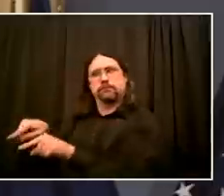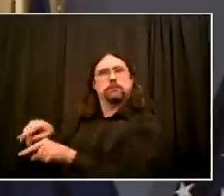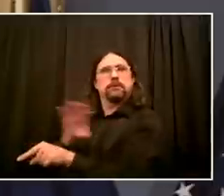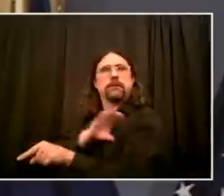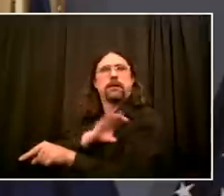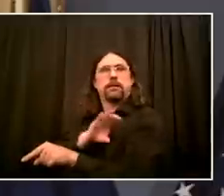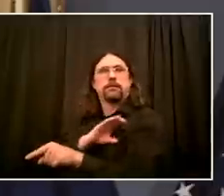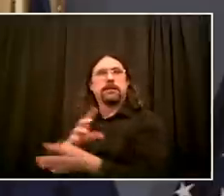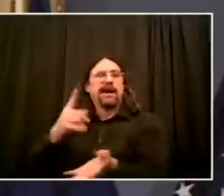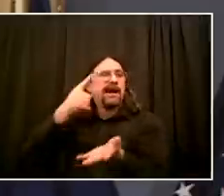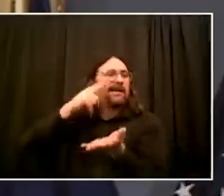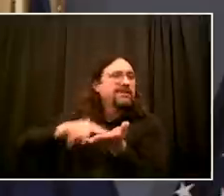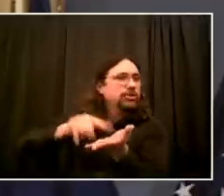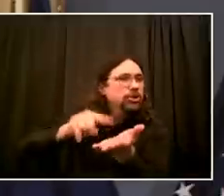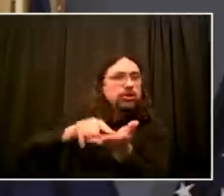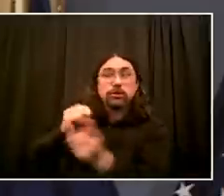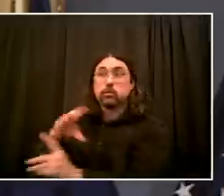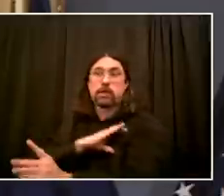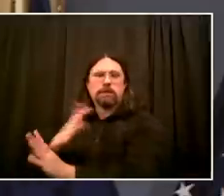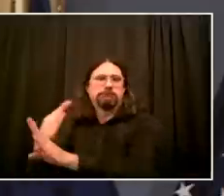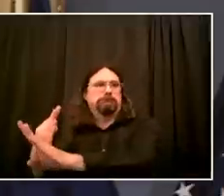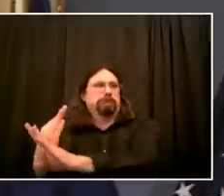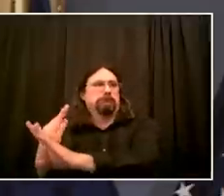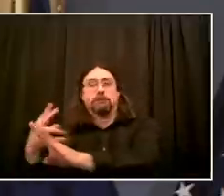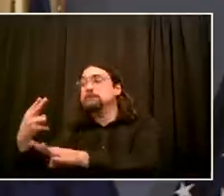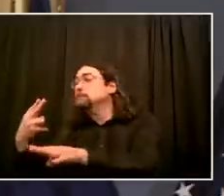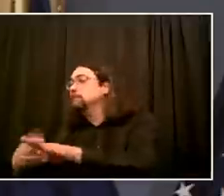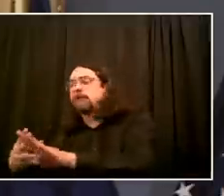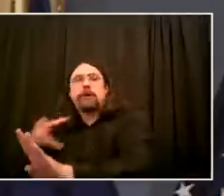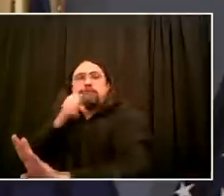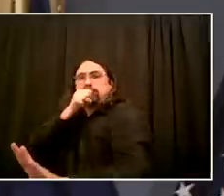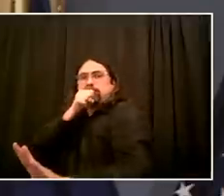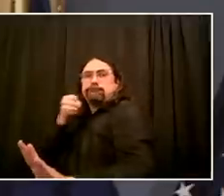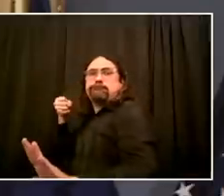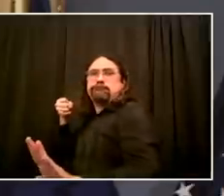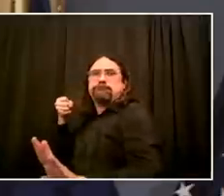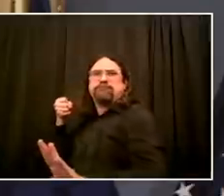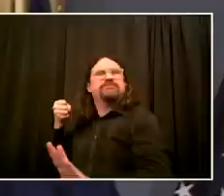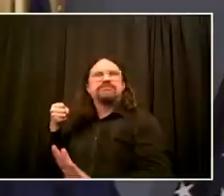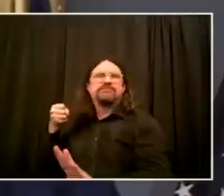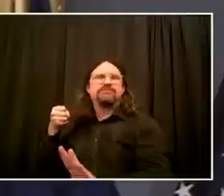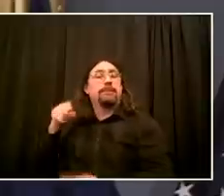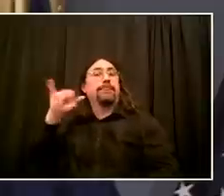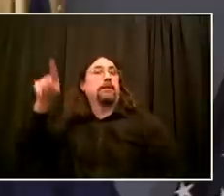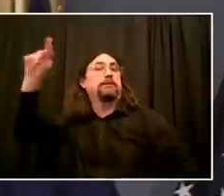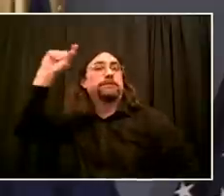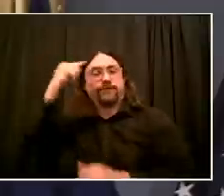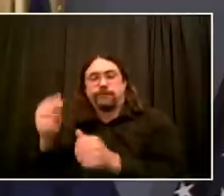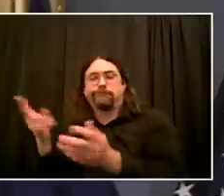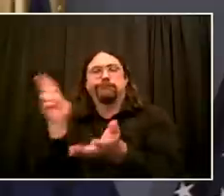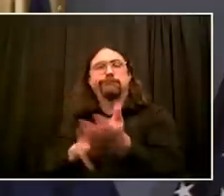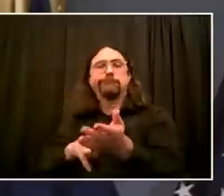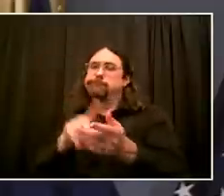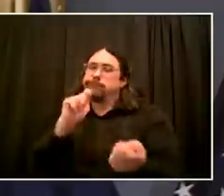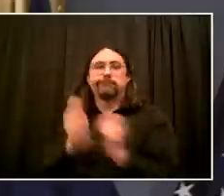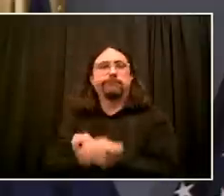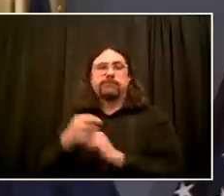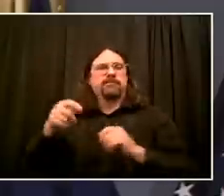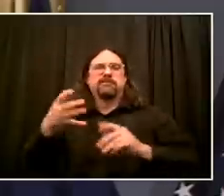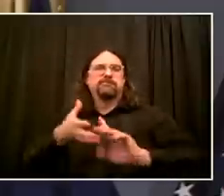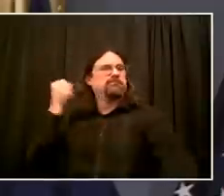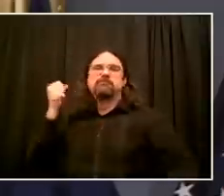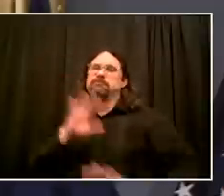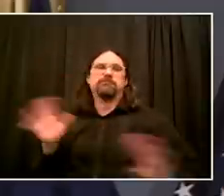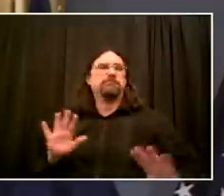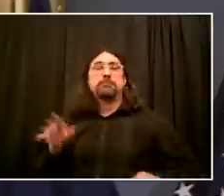The last three police commissioners of this city, beginning with Bill Bratton and now up to Commissioner Shea, including Commissioner O'Neill, all have